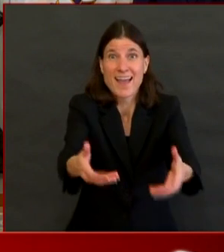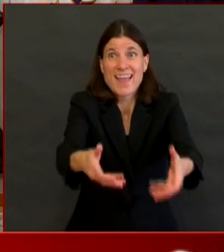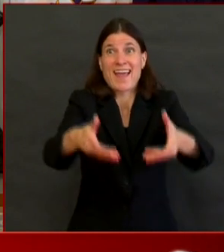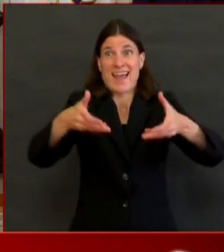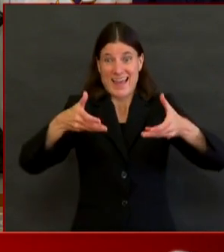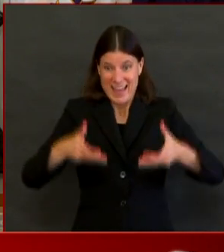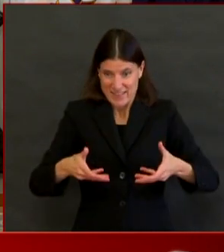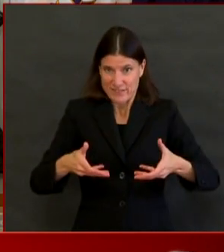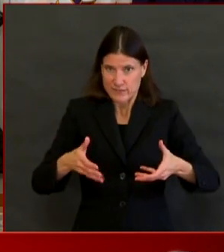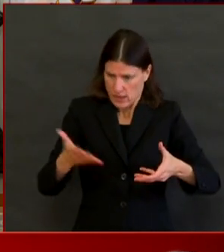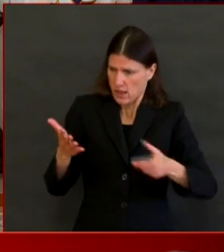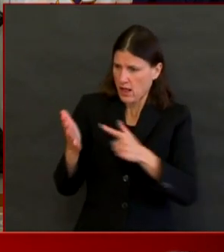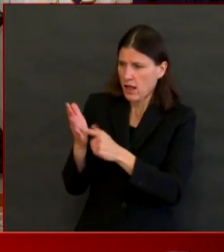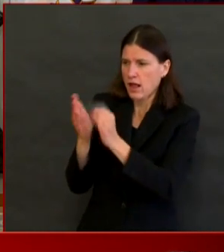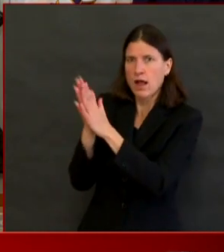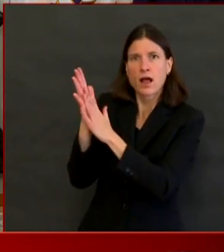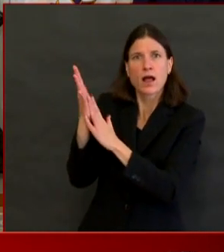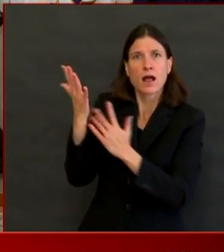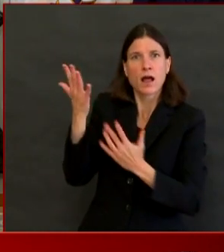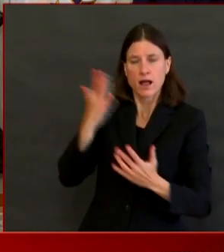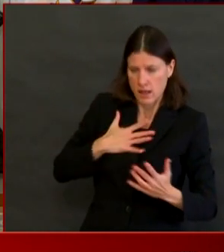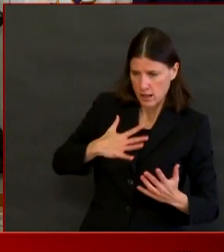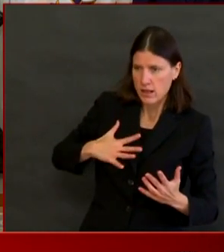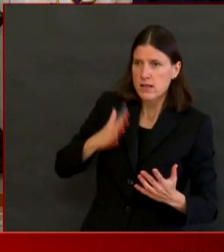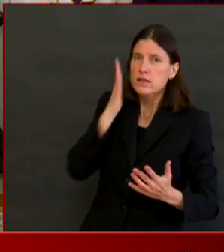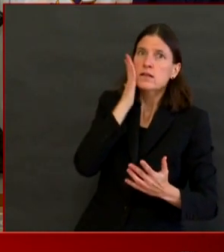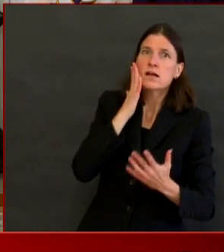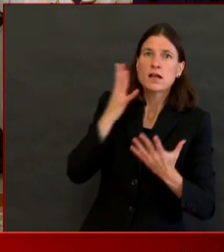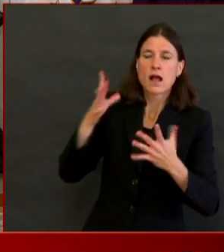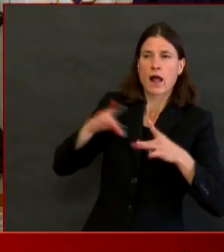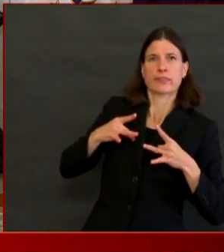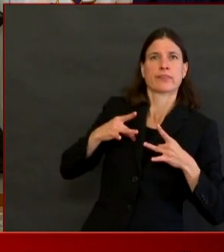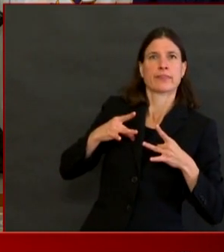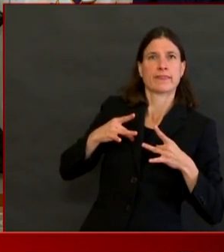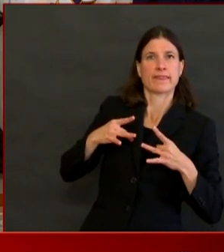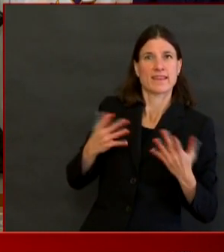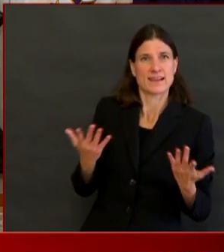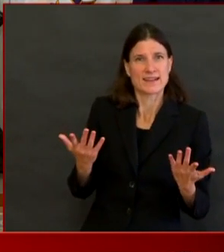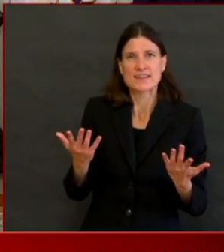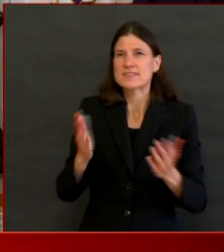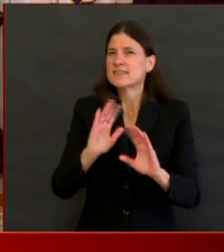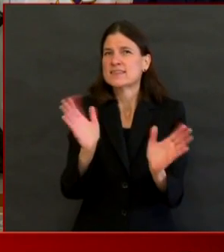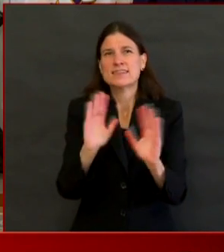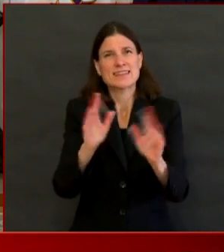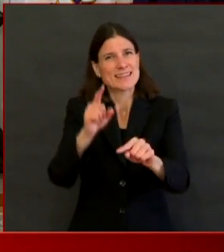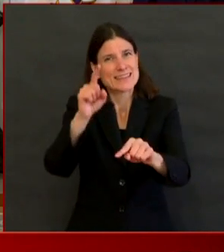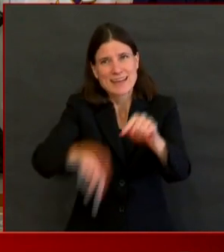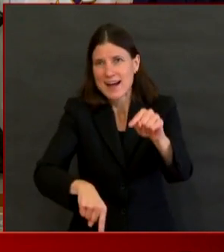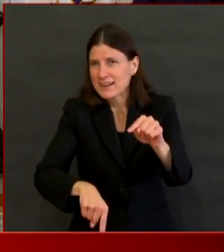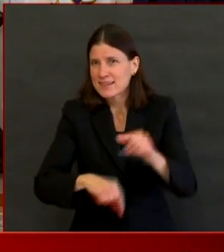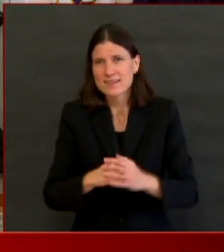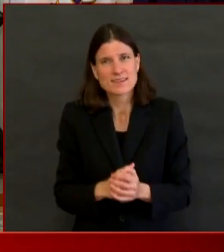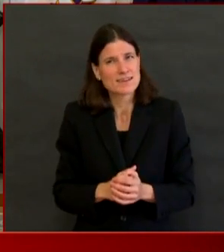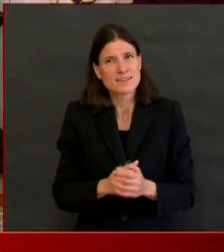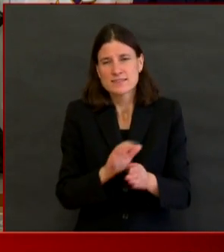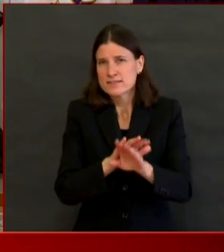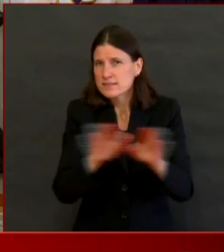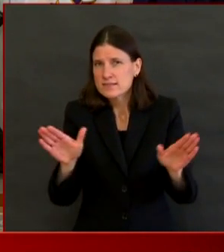we want to take every measure we can to limit risks of new infections.